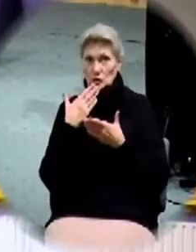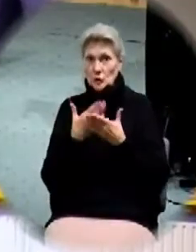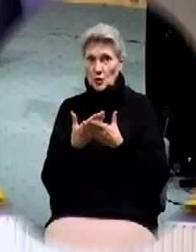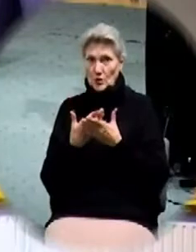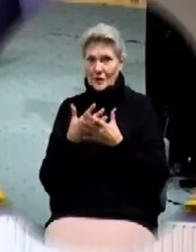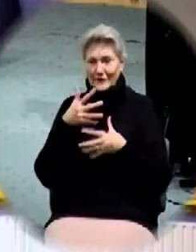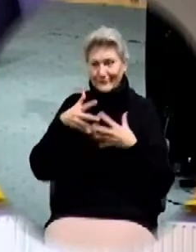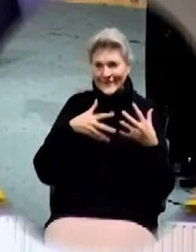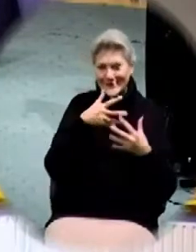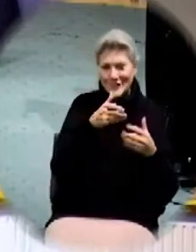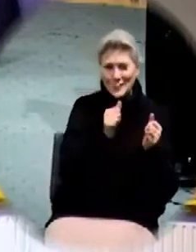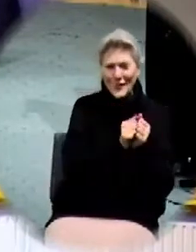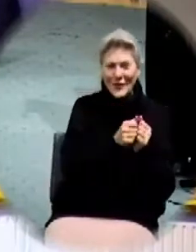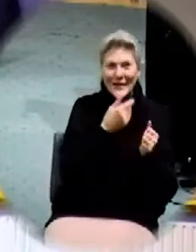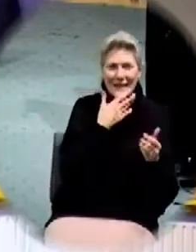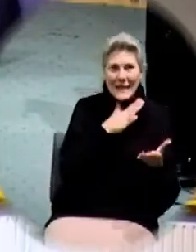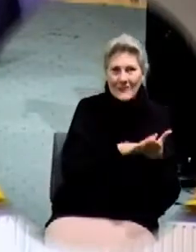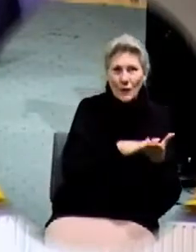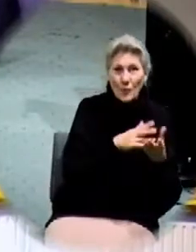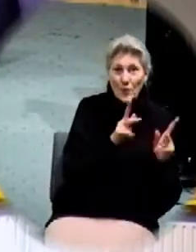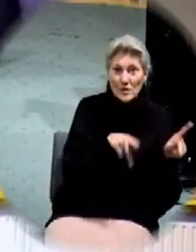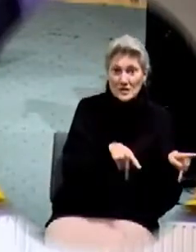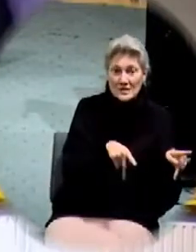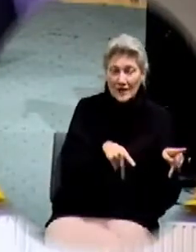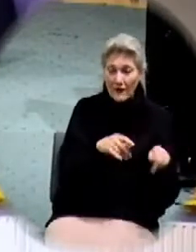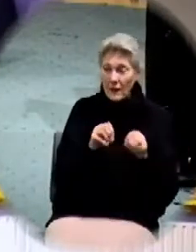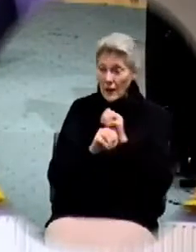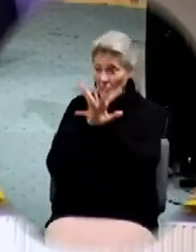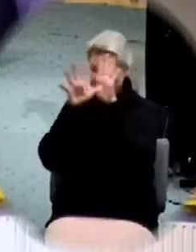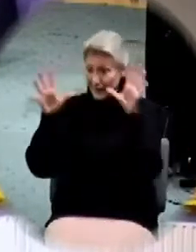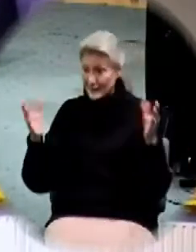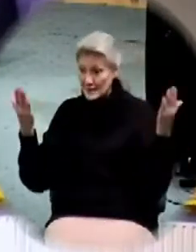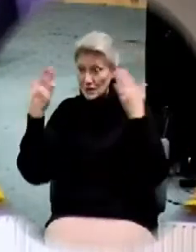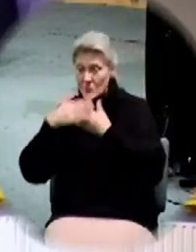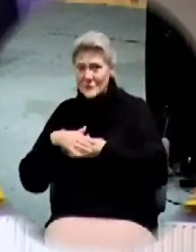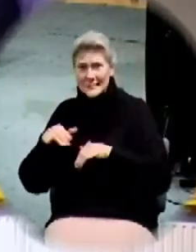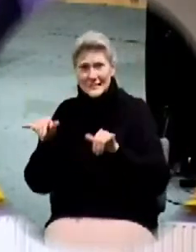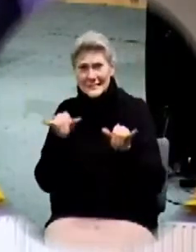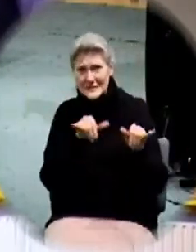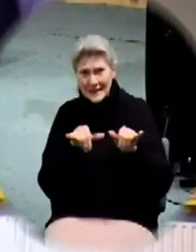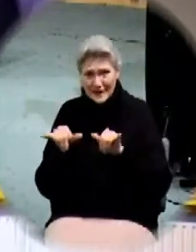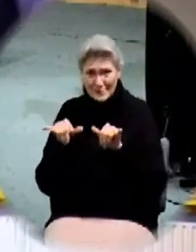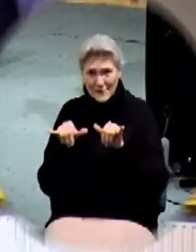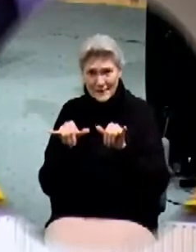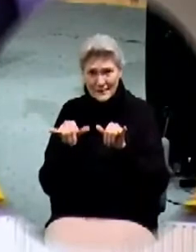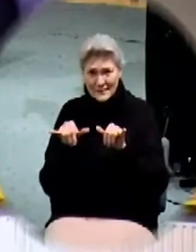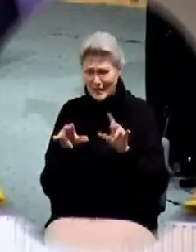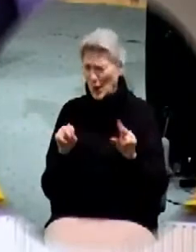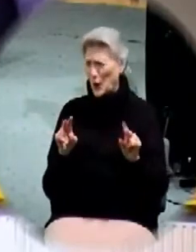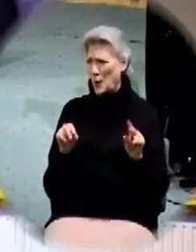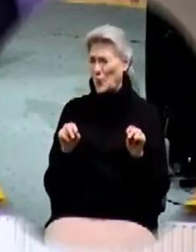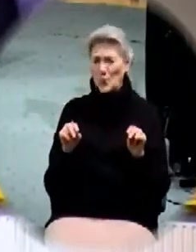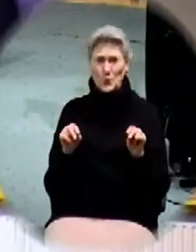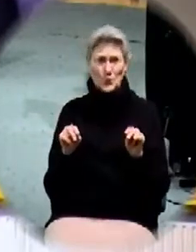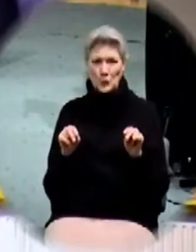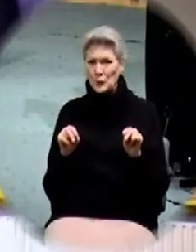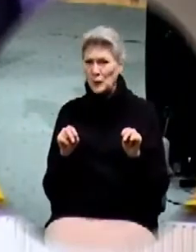get along with someone who is evil are light and darkness the same it's a rhetorical question no